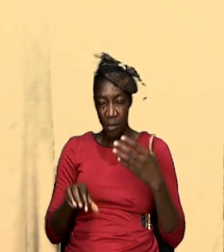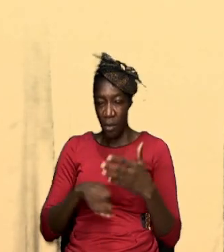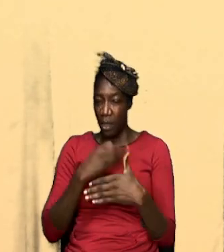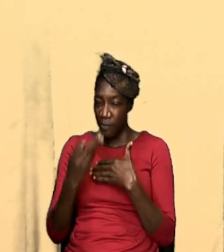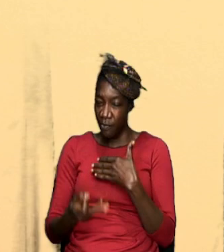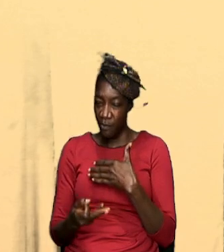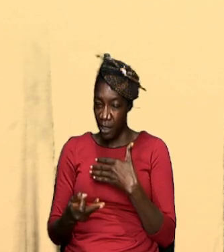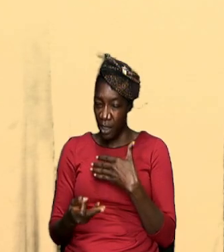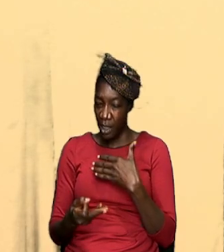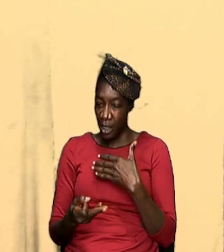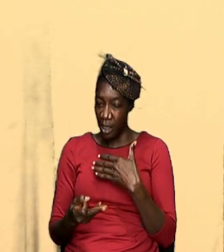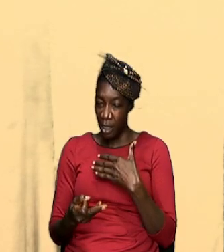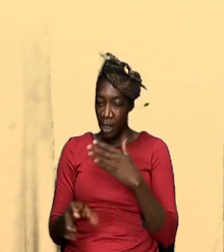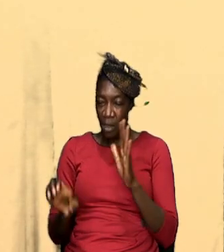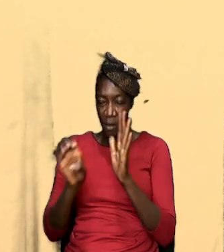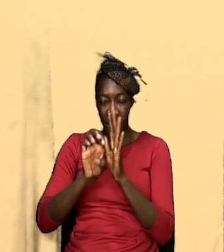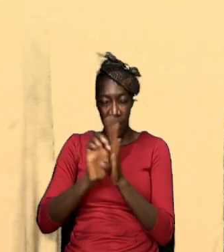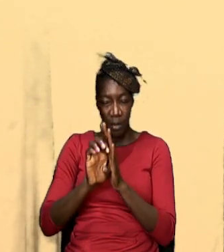to explain